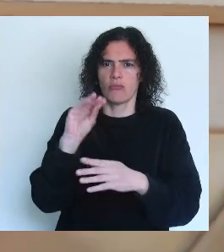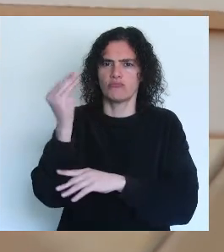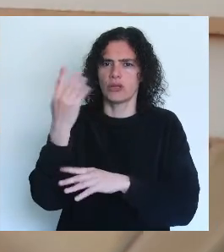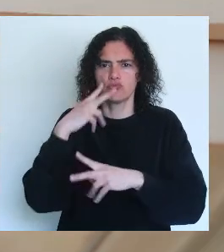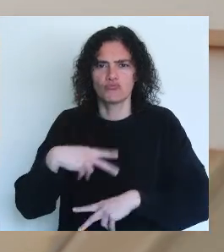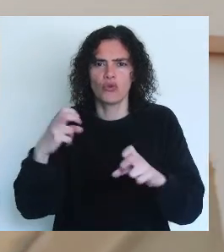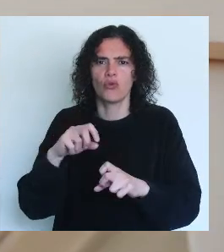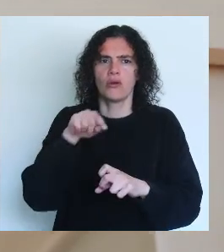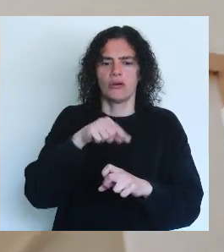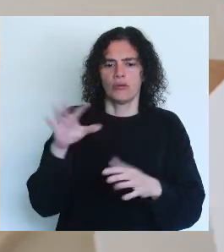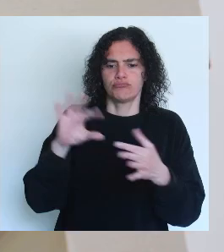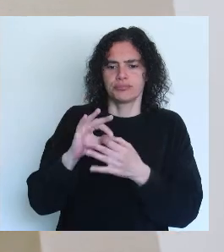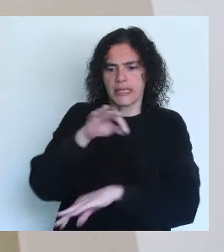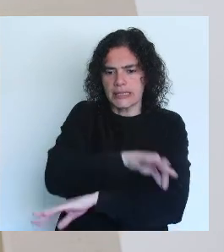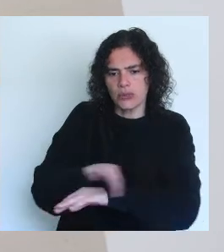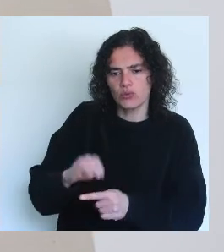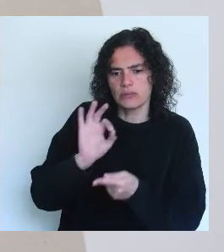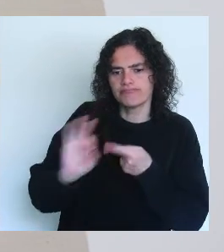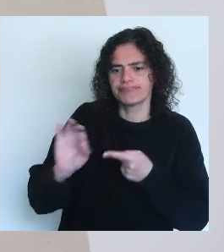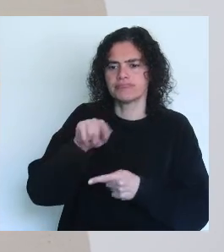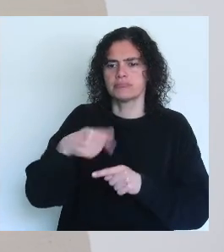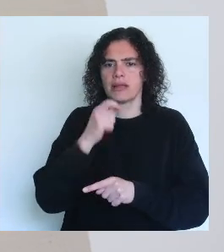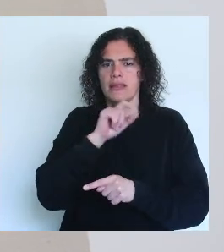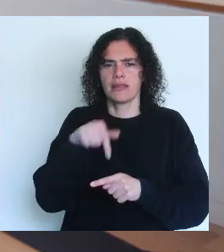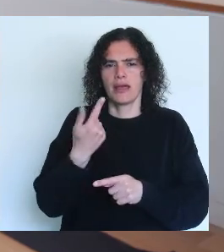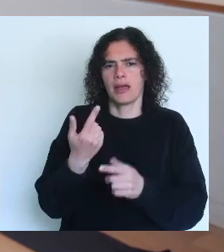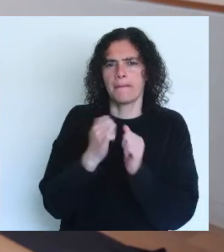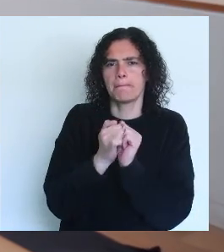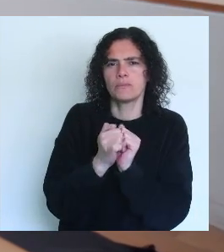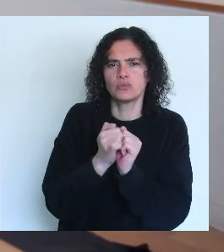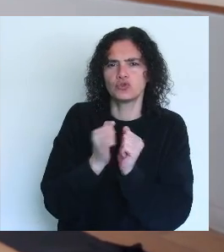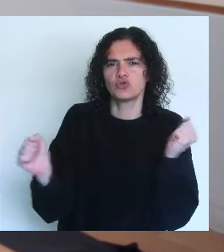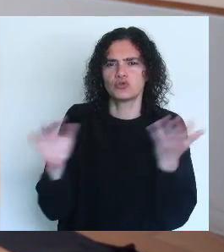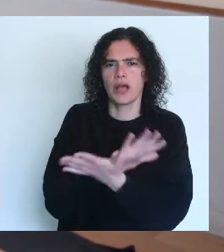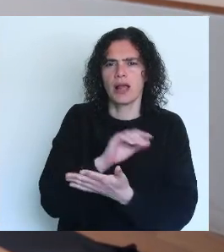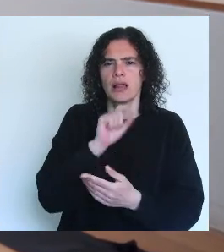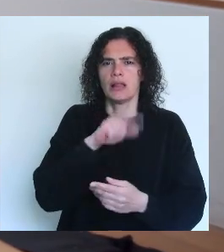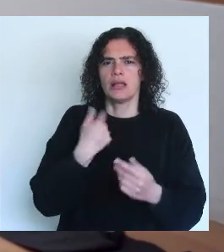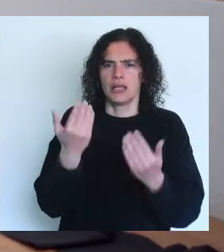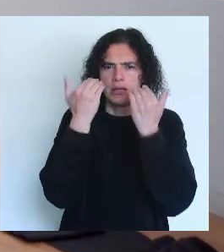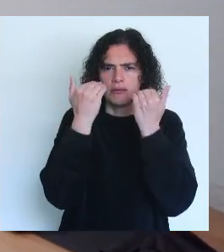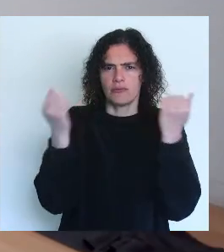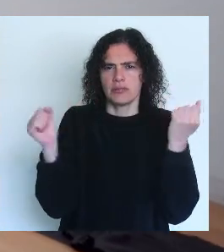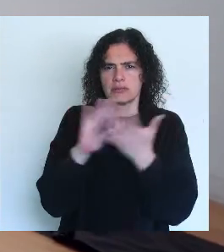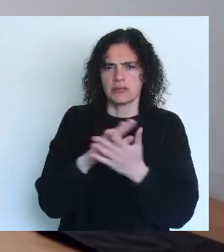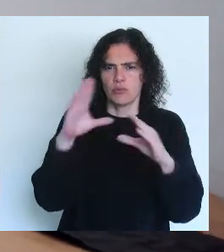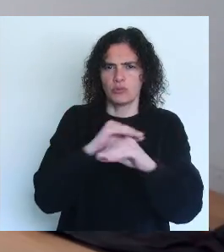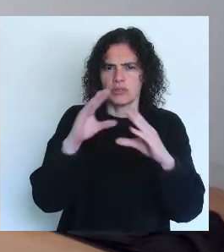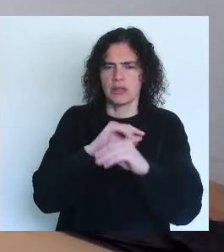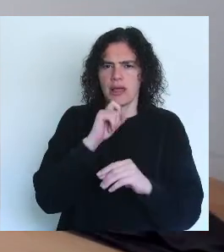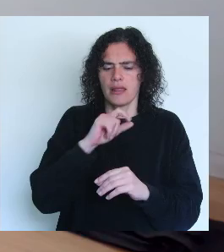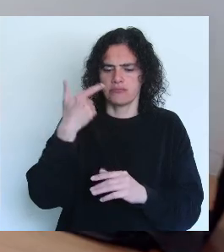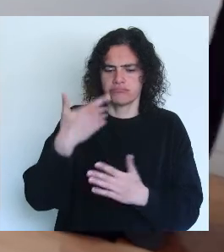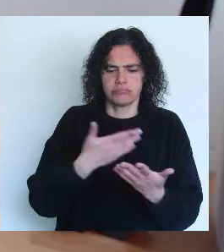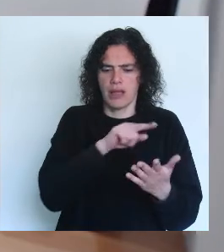object, element of architecture, ready-made piece of newspaper, advertising, mirror